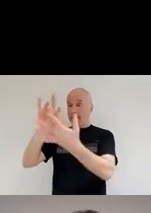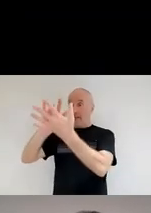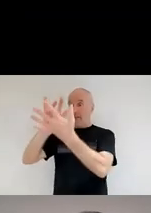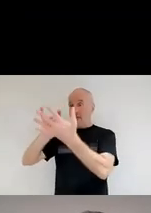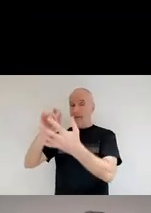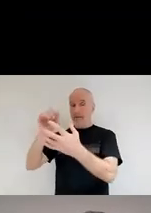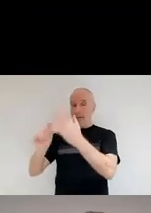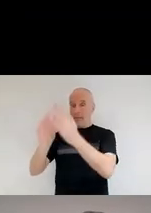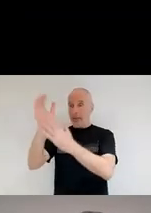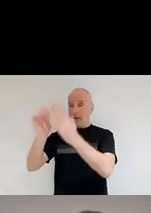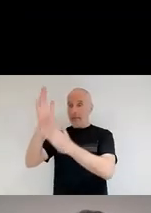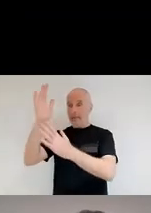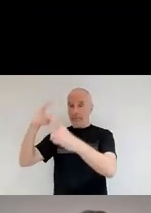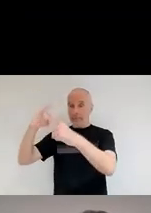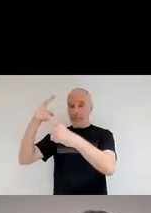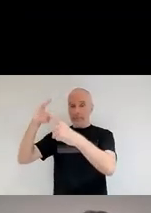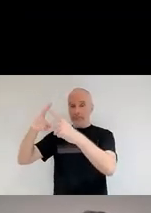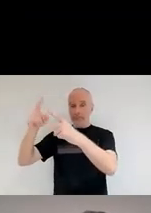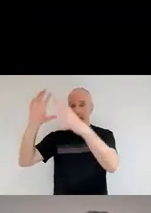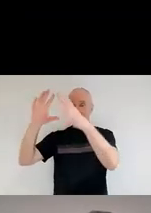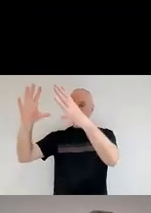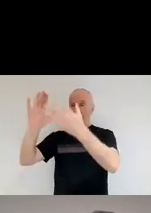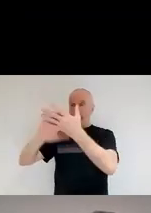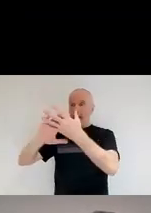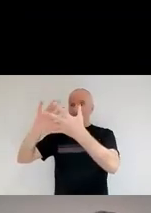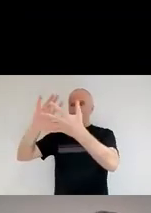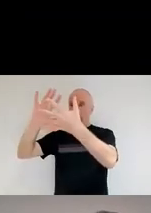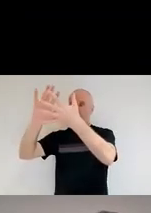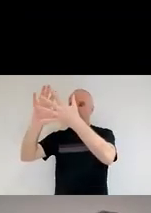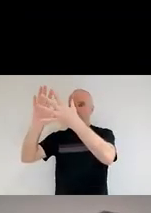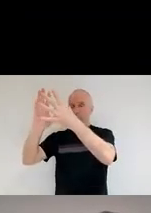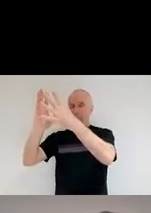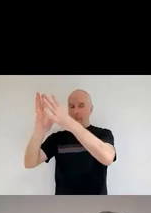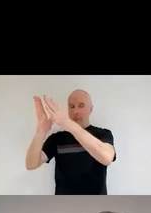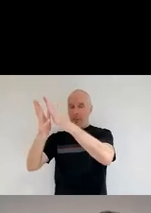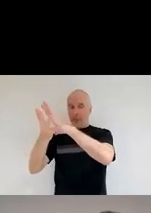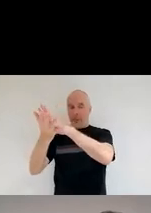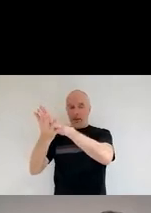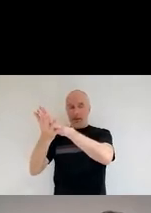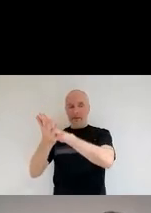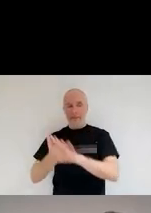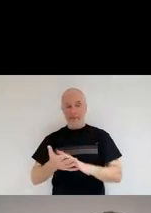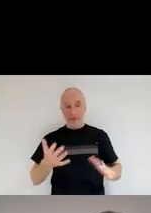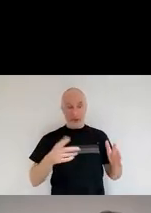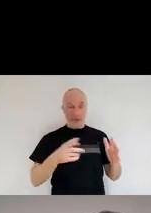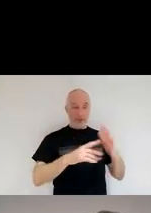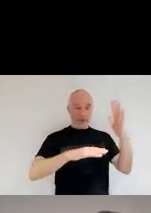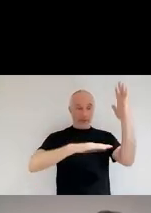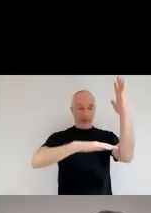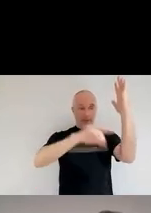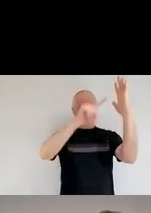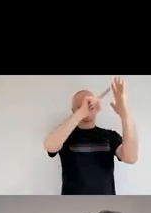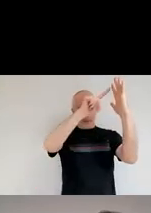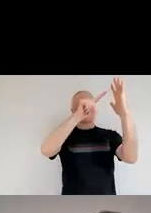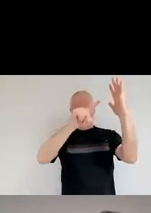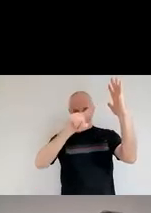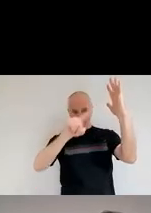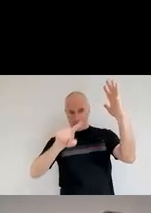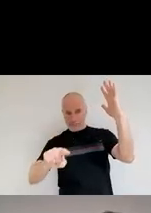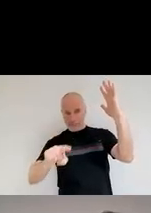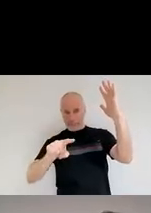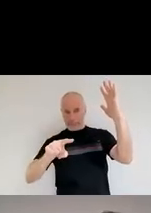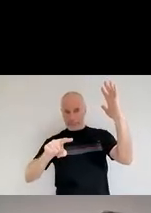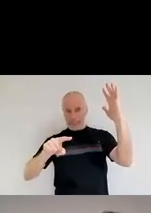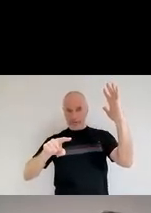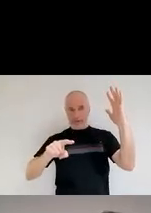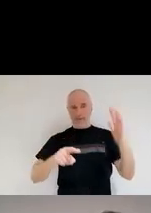live a lot less. So for example, star here, we are plotting different stars of different masses and seeing how long they take. So